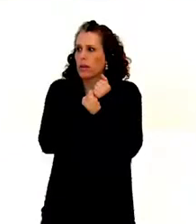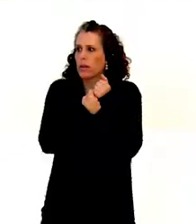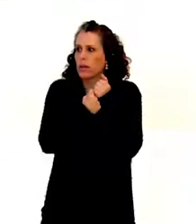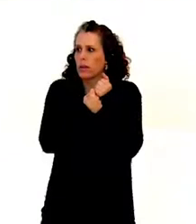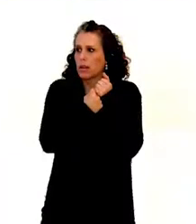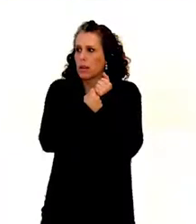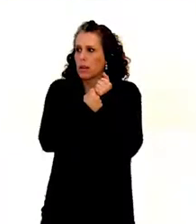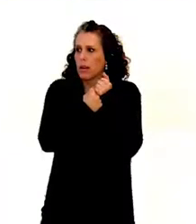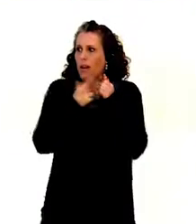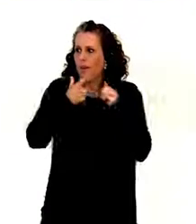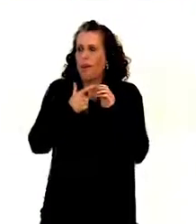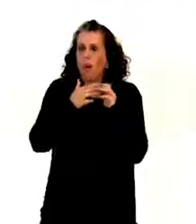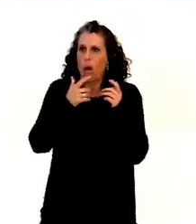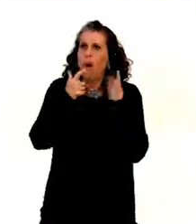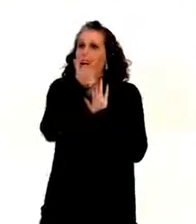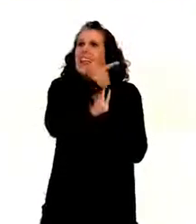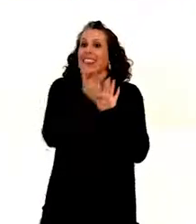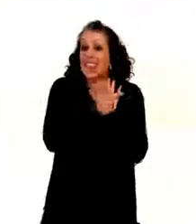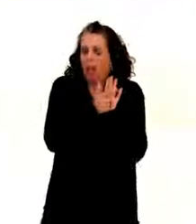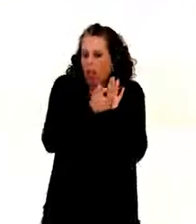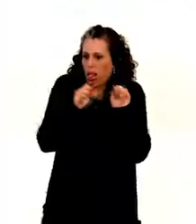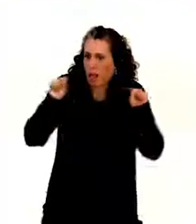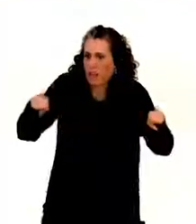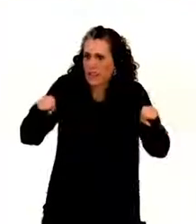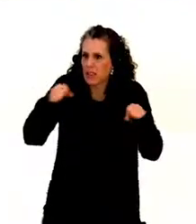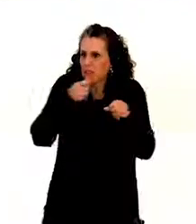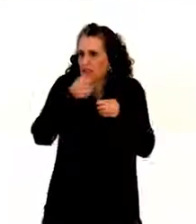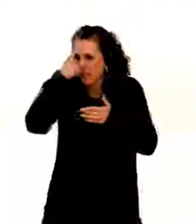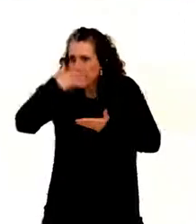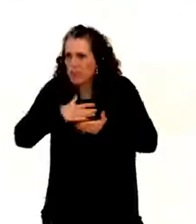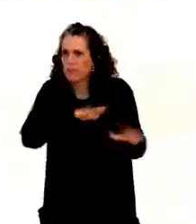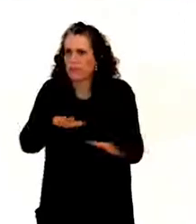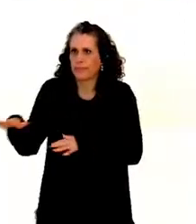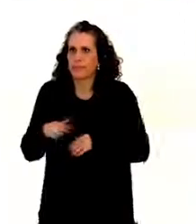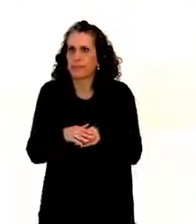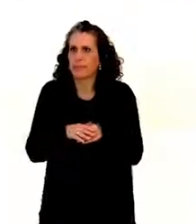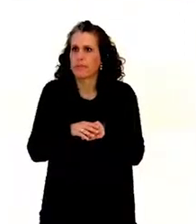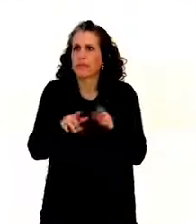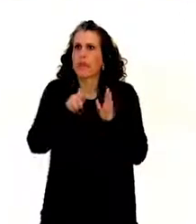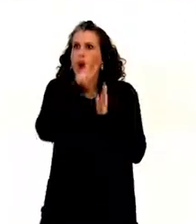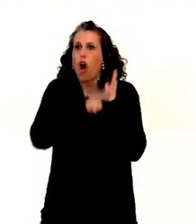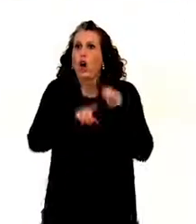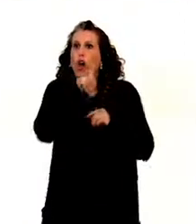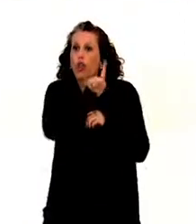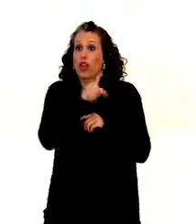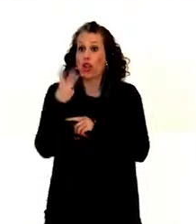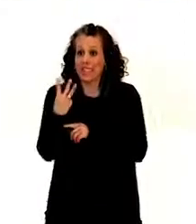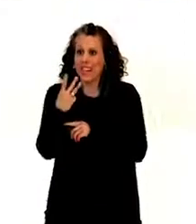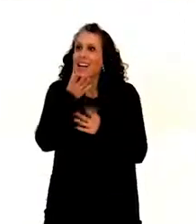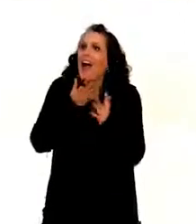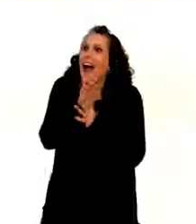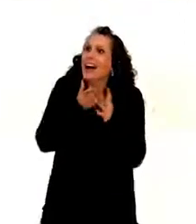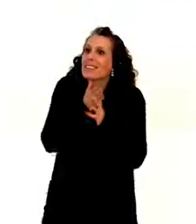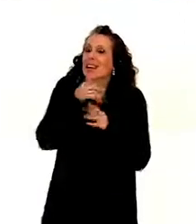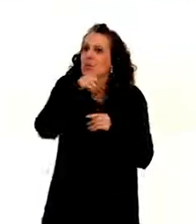exercising that legal capacity. Then Article 13, access to justice. Again, if